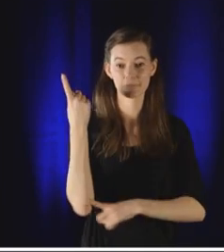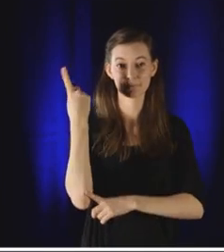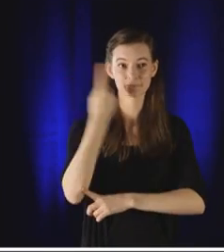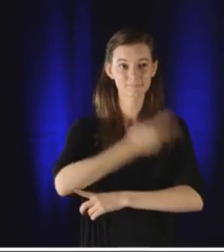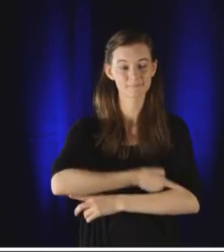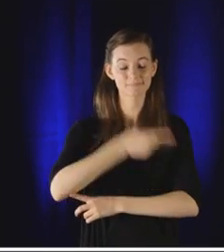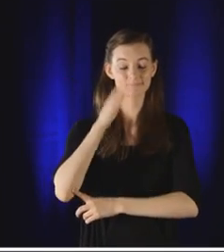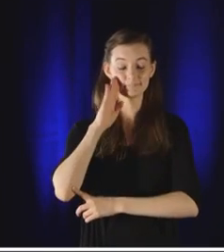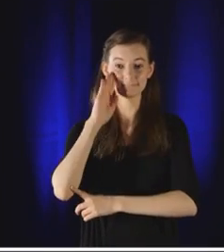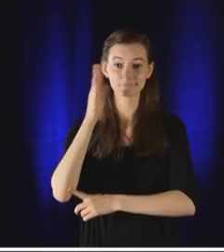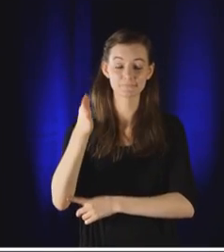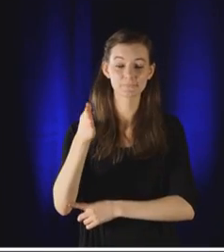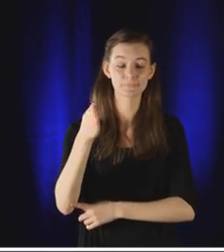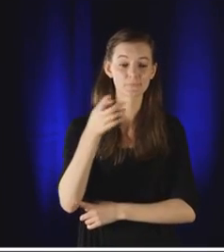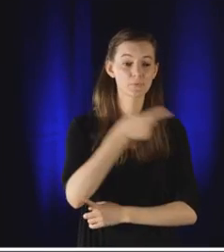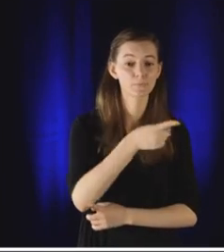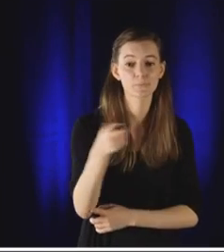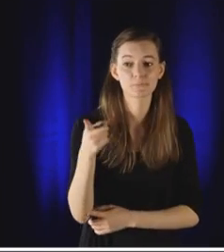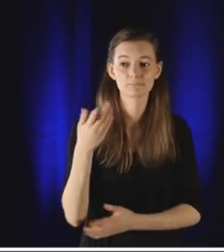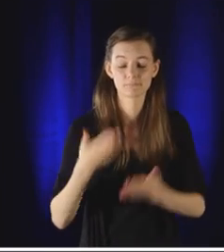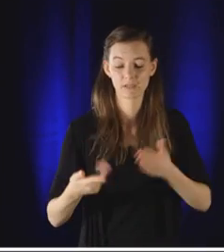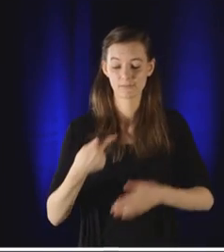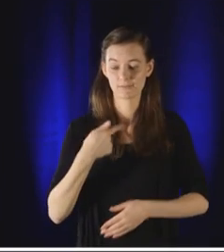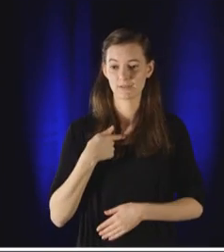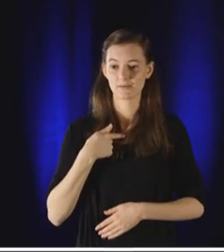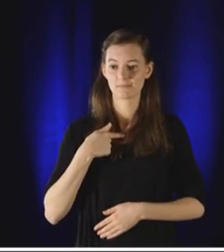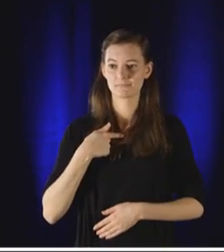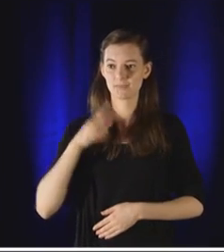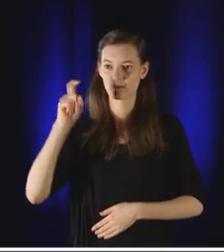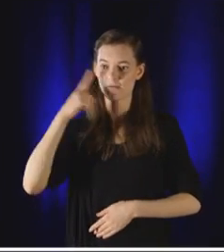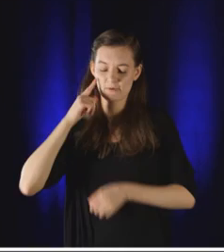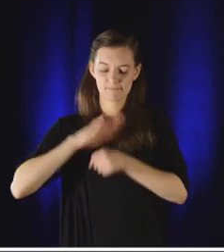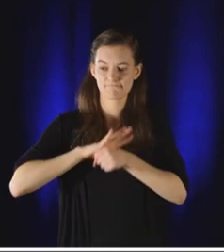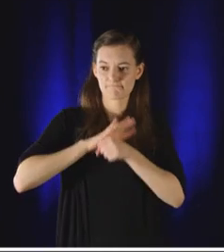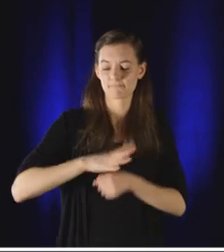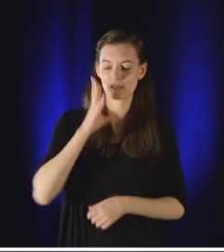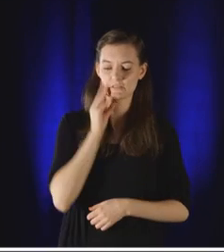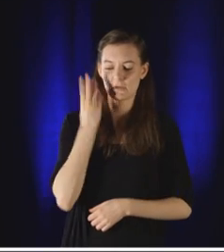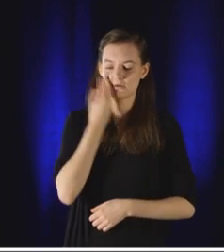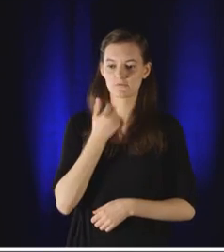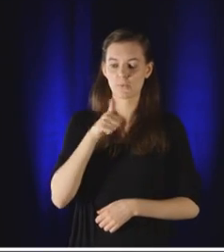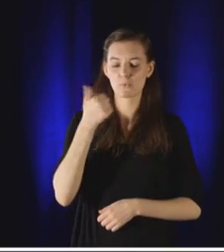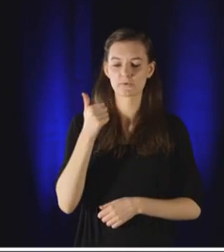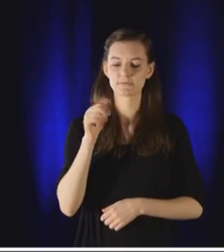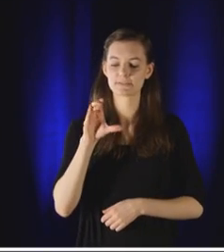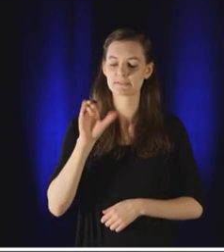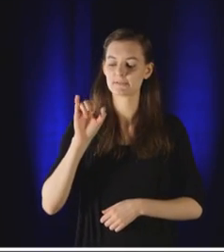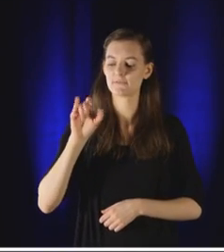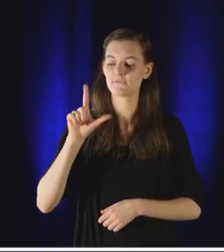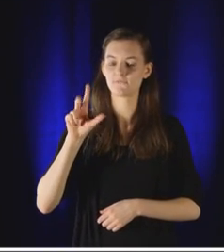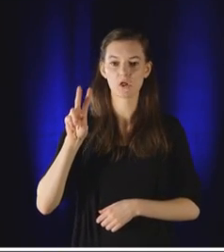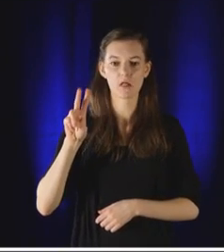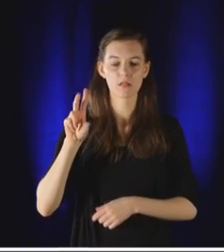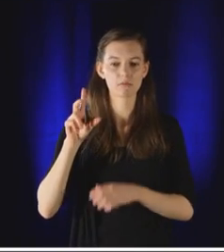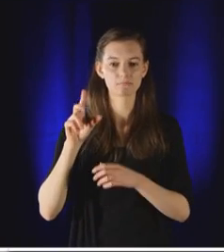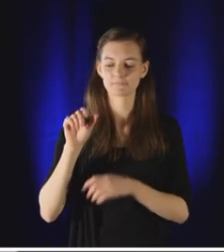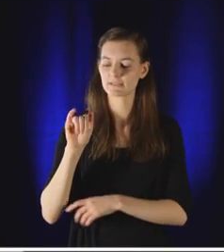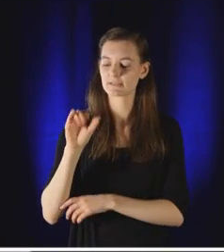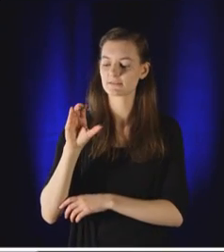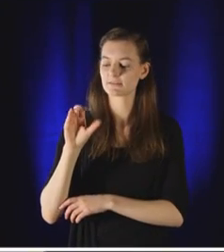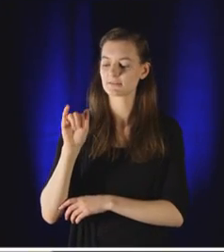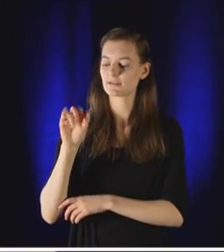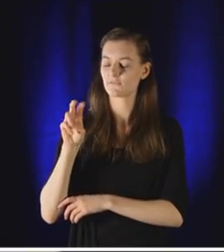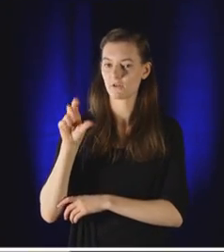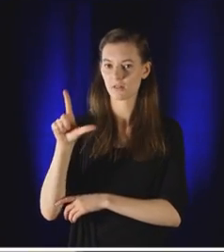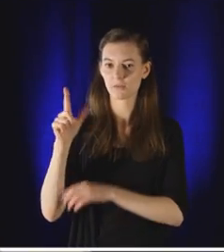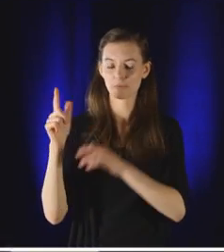And one day, if you or I are living under an oppressive government or living through a civil war, I